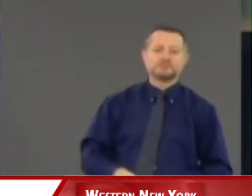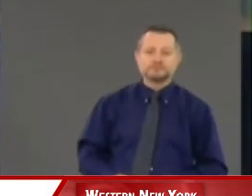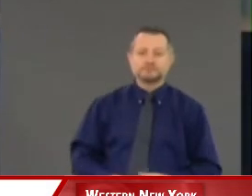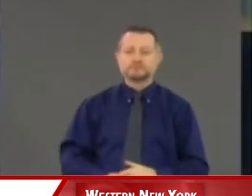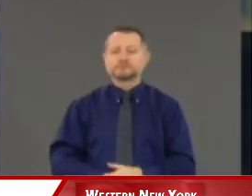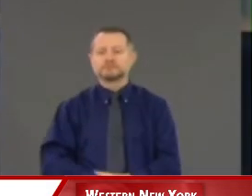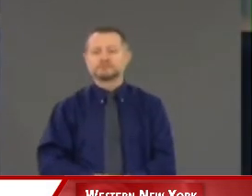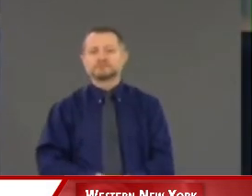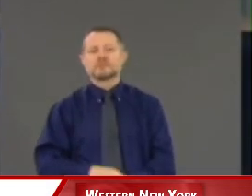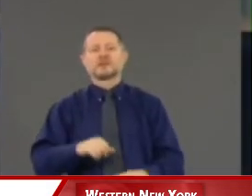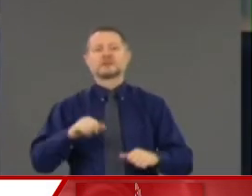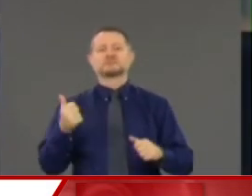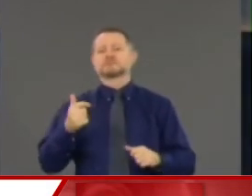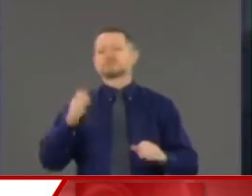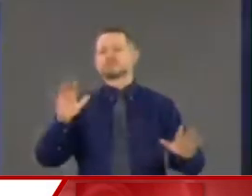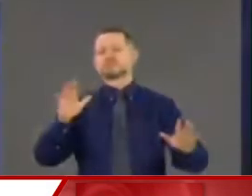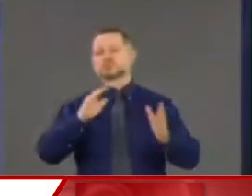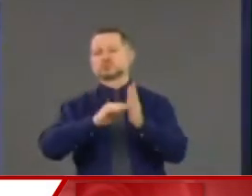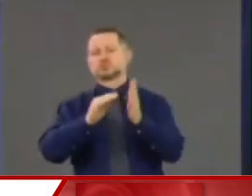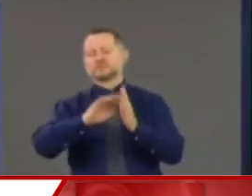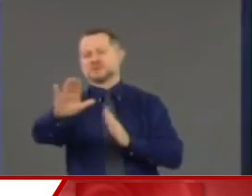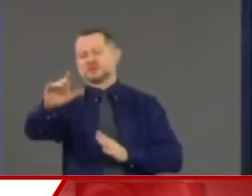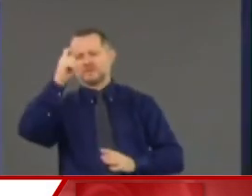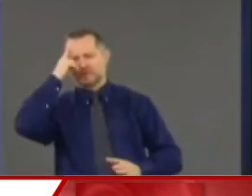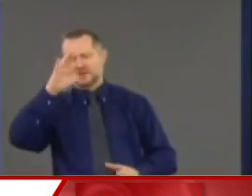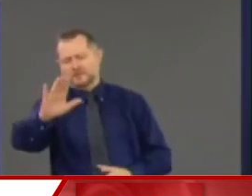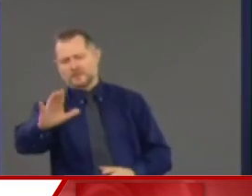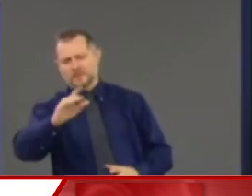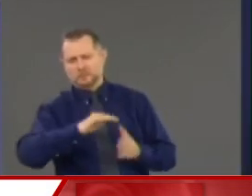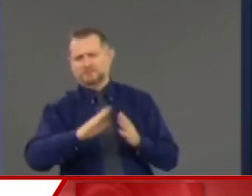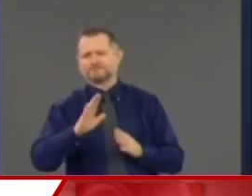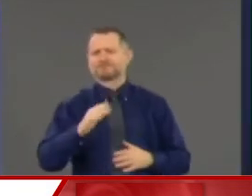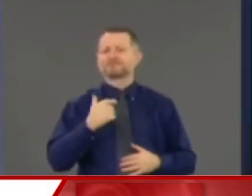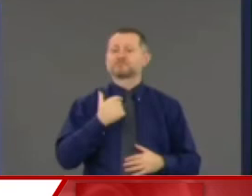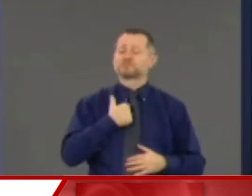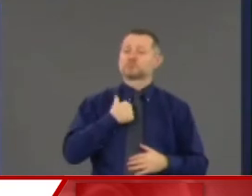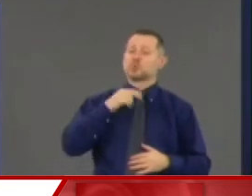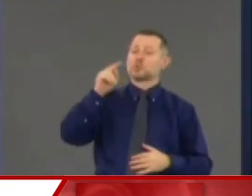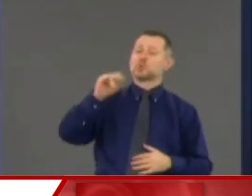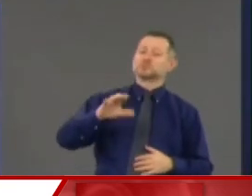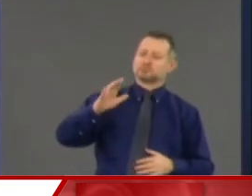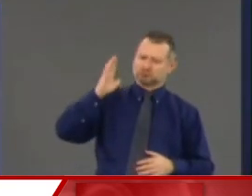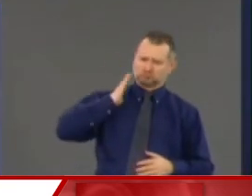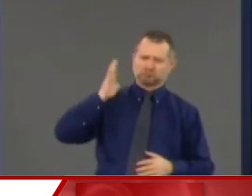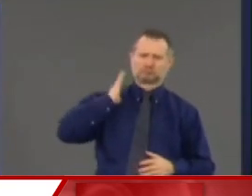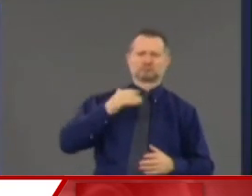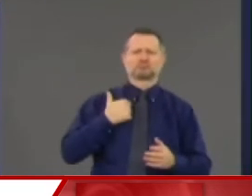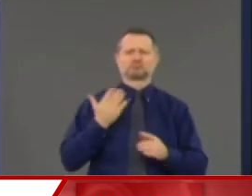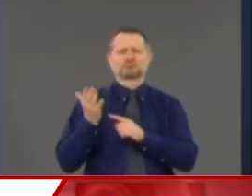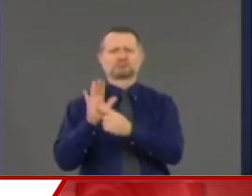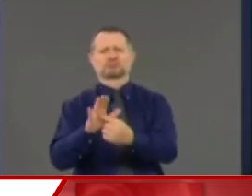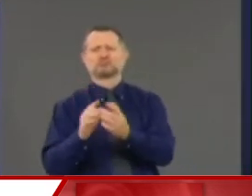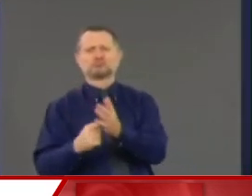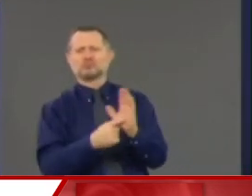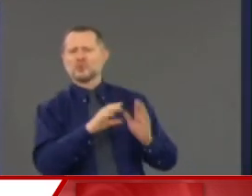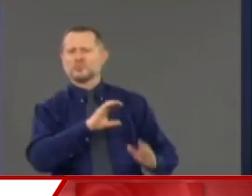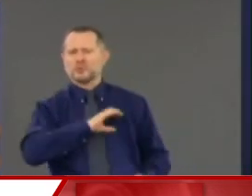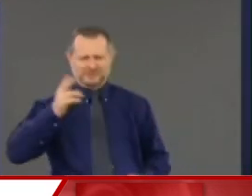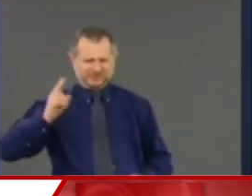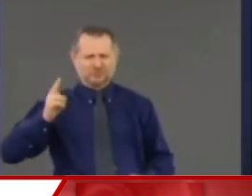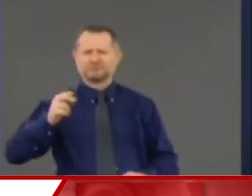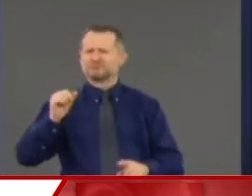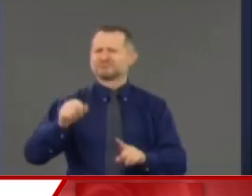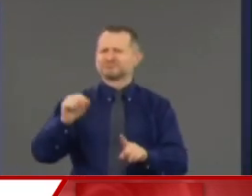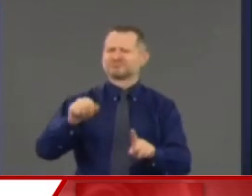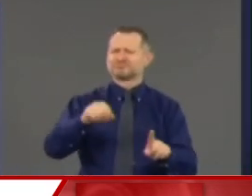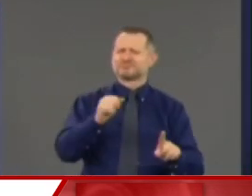a man. By the way, excuse me one second. Remember, New York City used to release the records. With the same law. The law